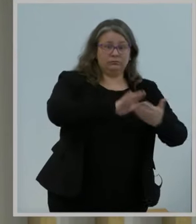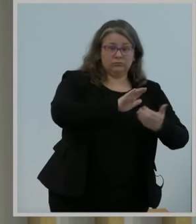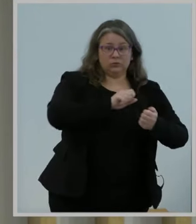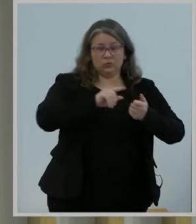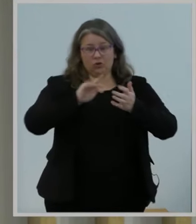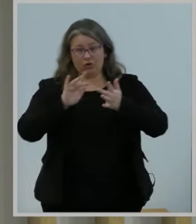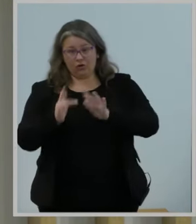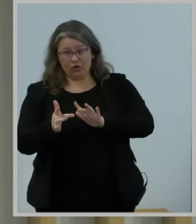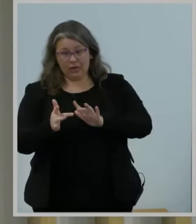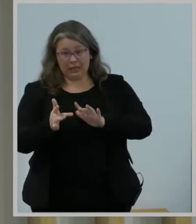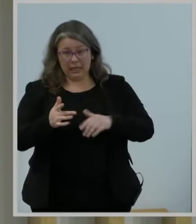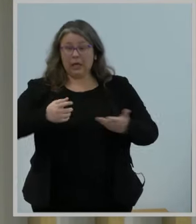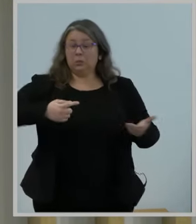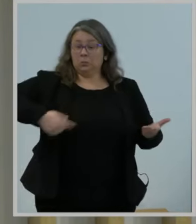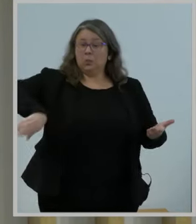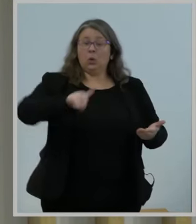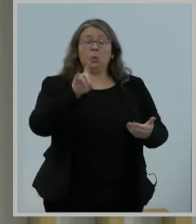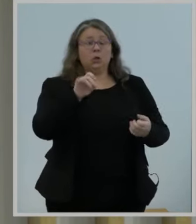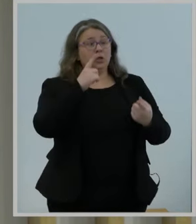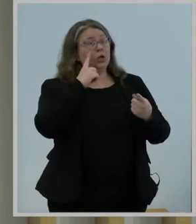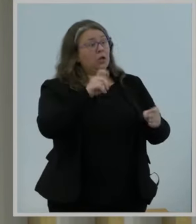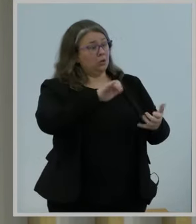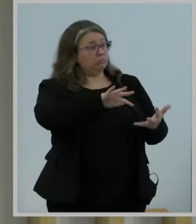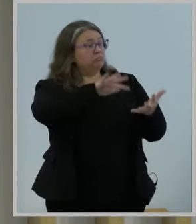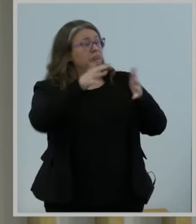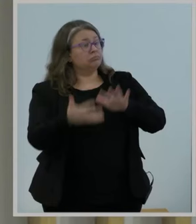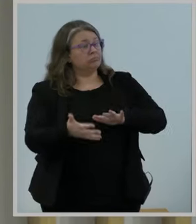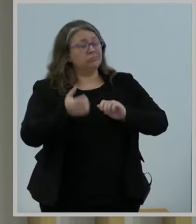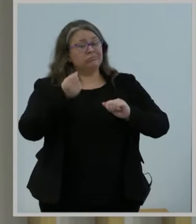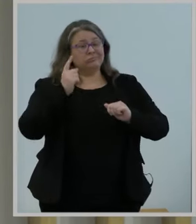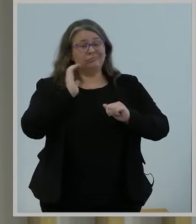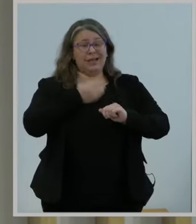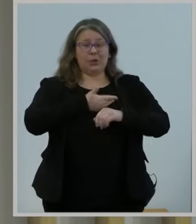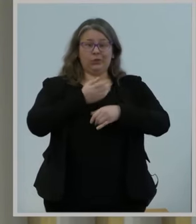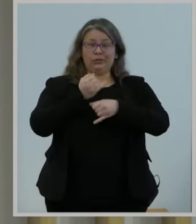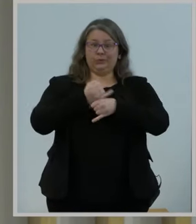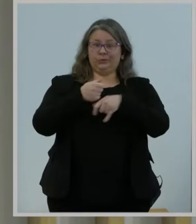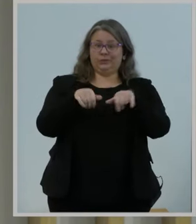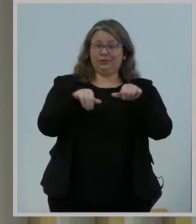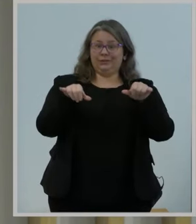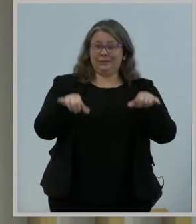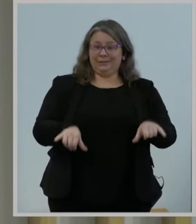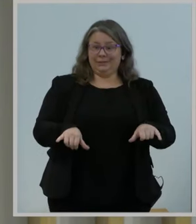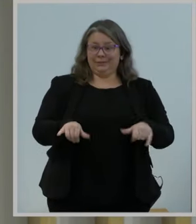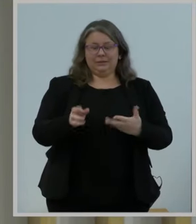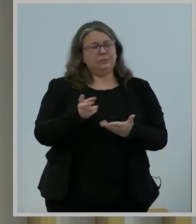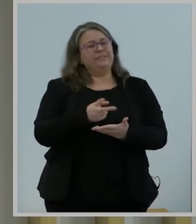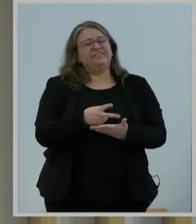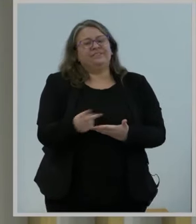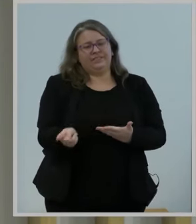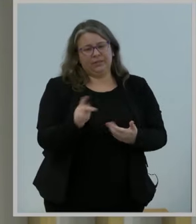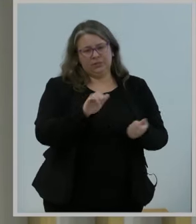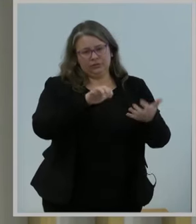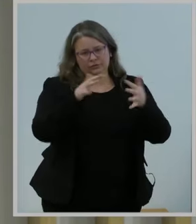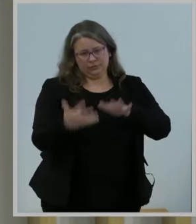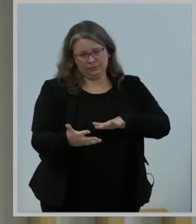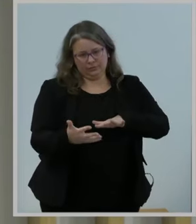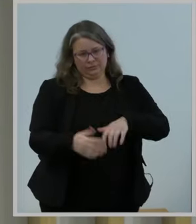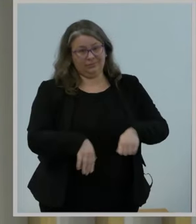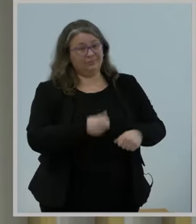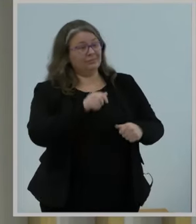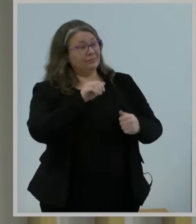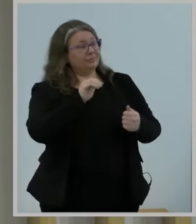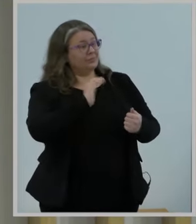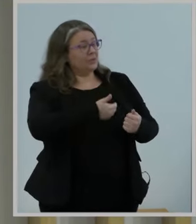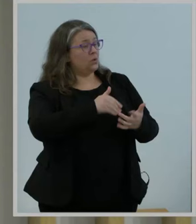there is no expert agency ensuring that the Internet is fast, open, and fair. And for everyone everywhere to enjoy the